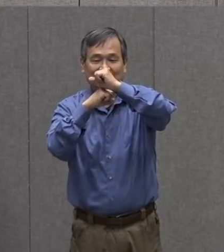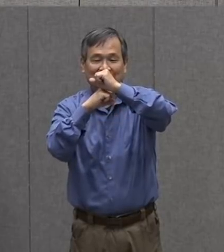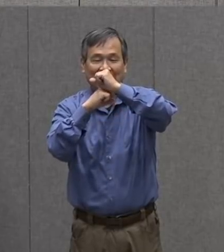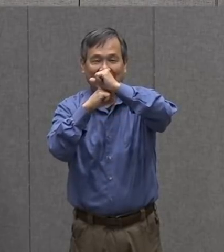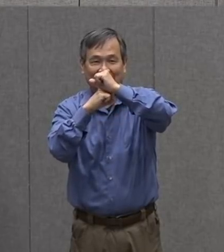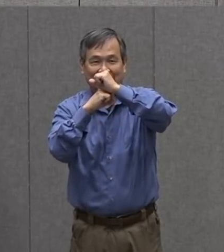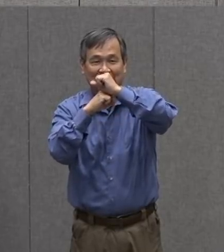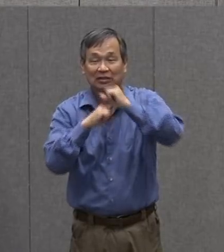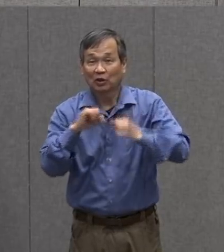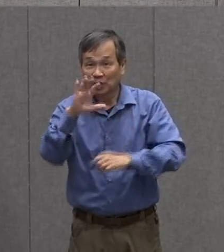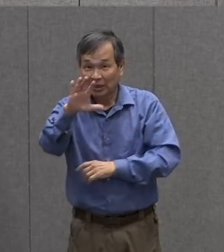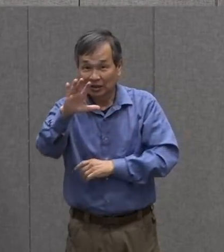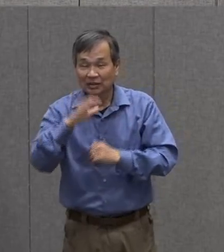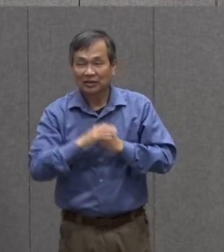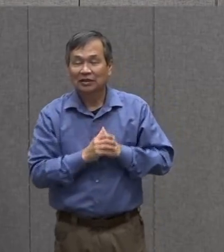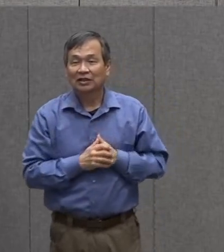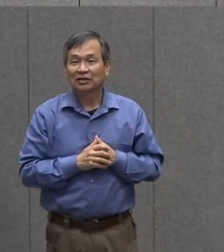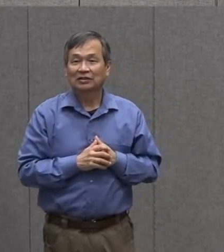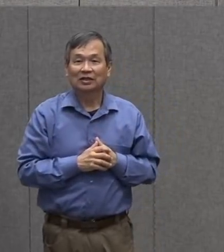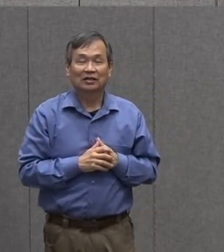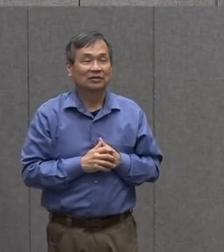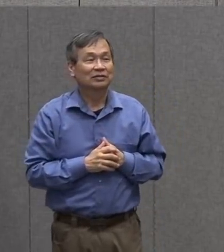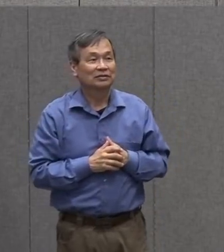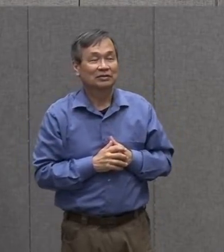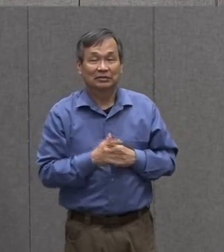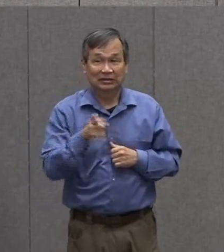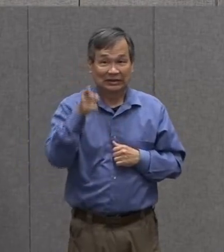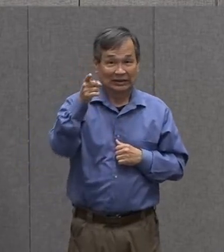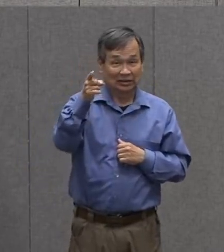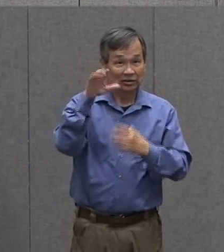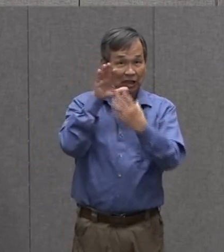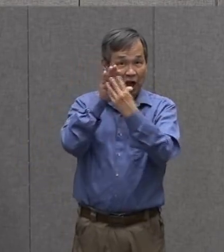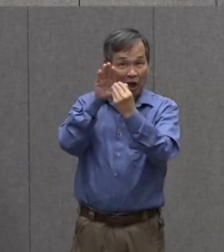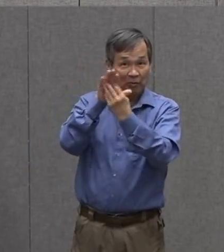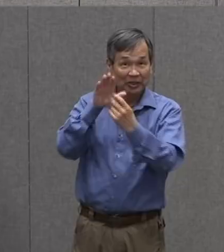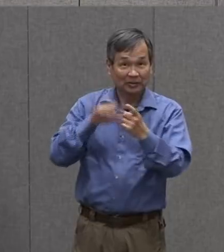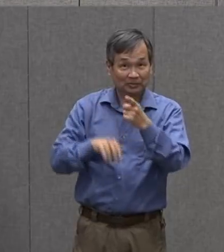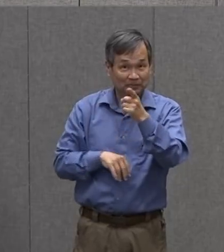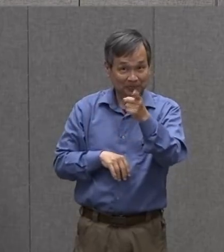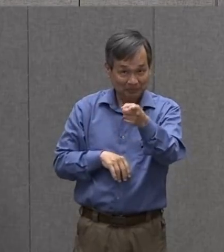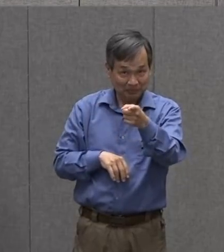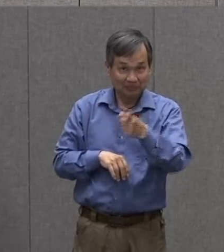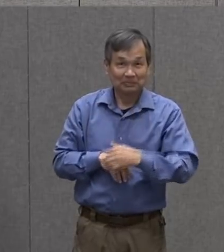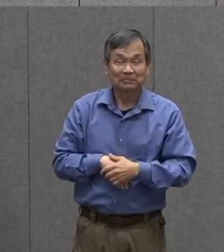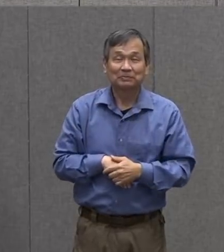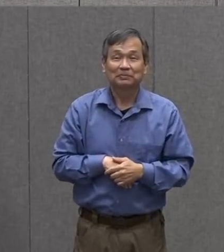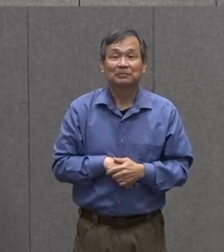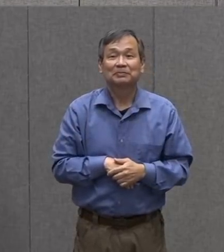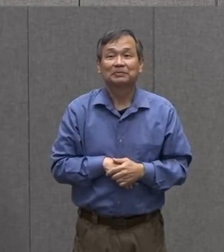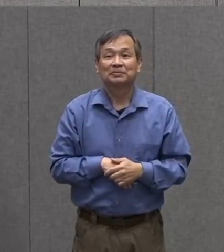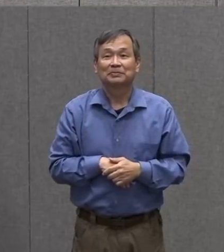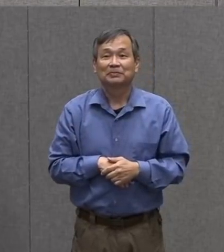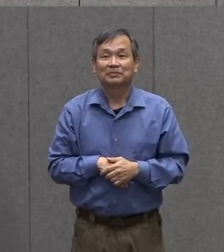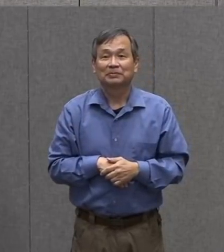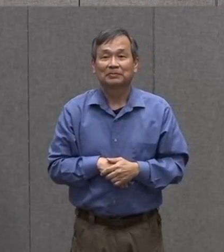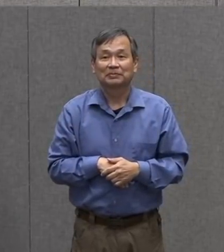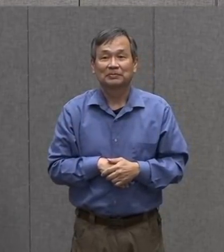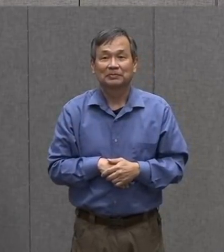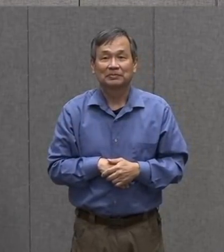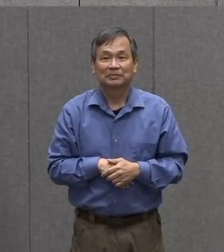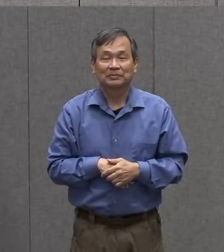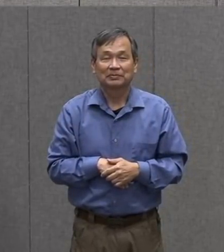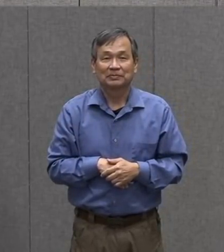going to push push up with one hand and down with the other and i'm going to make the letter